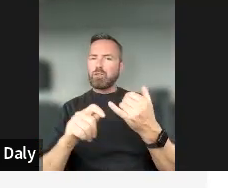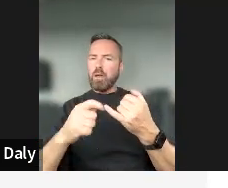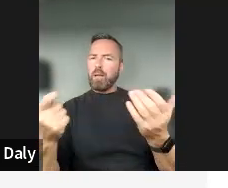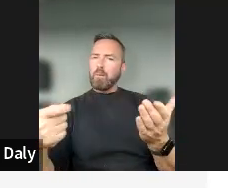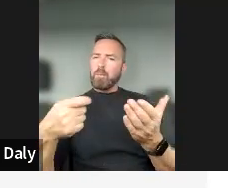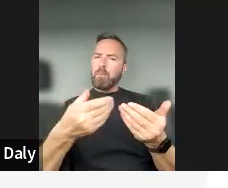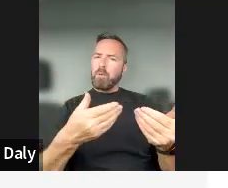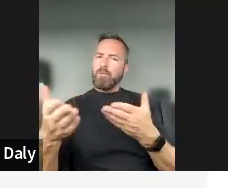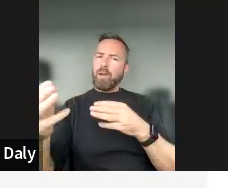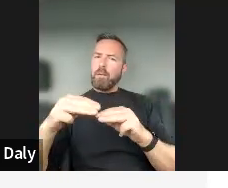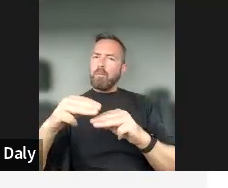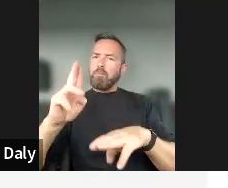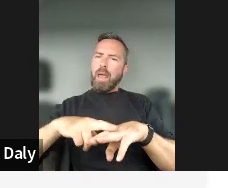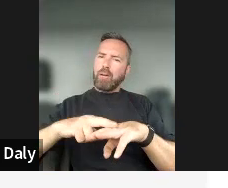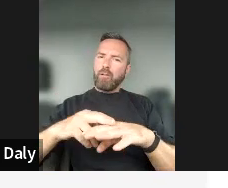um,